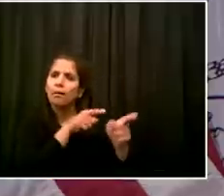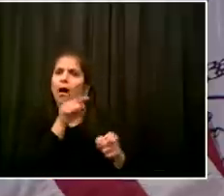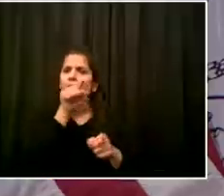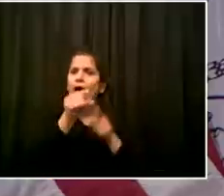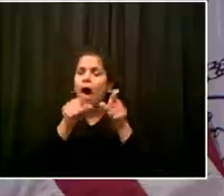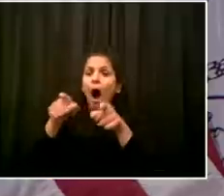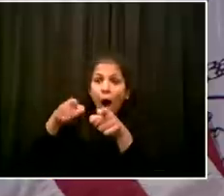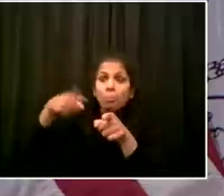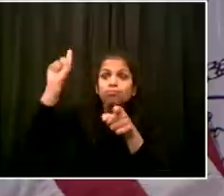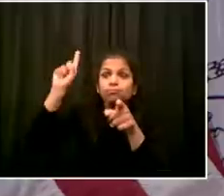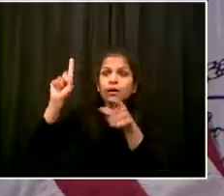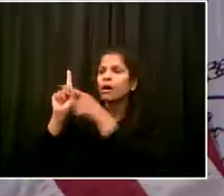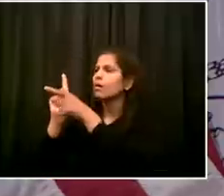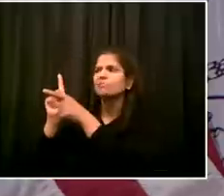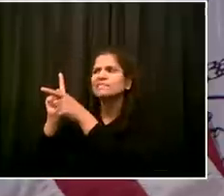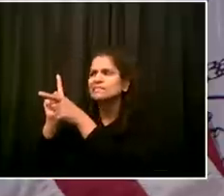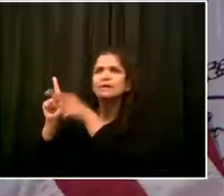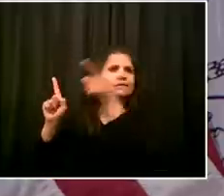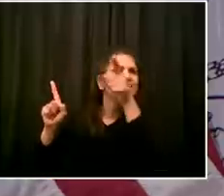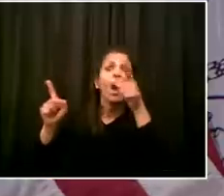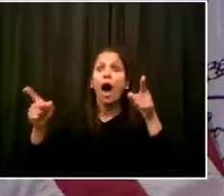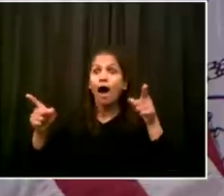Next question goes to Aaron from Politico.